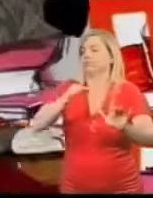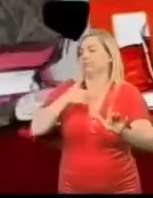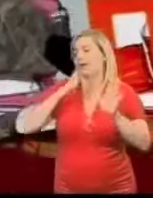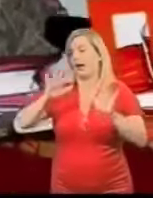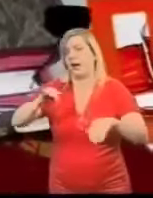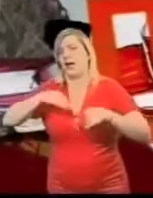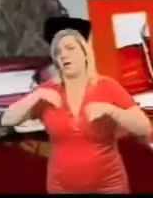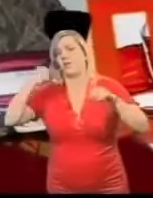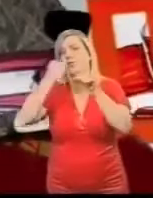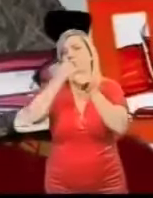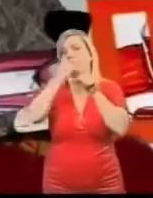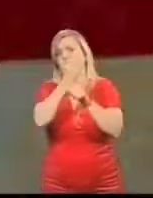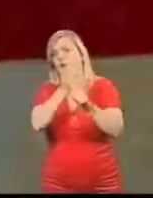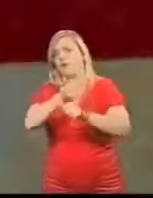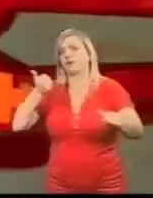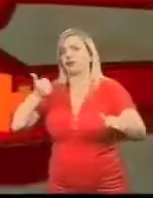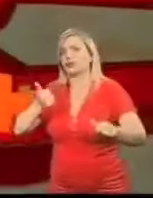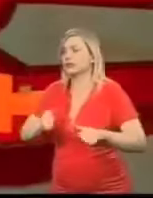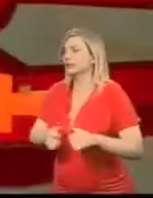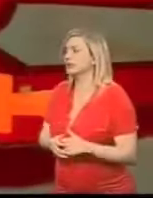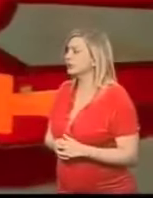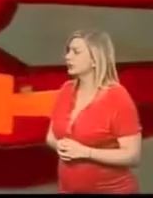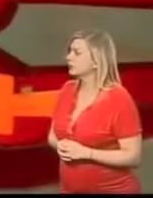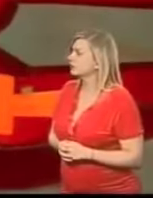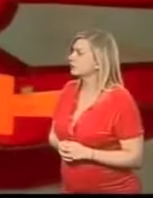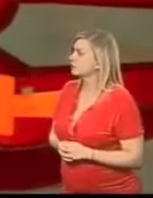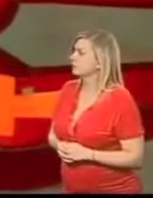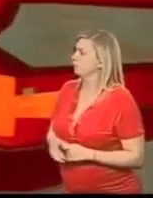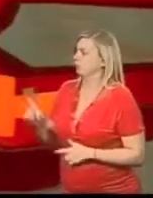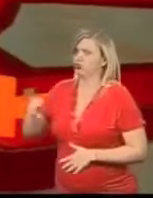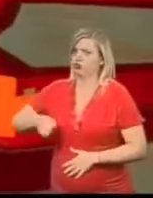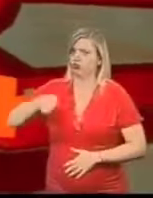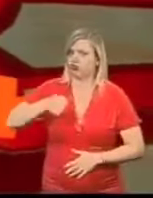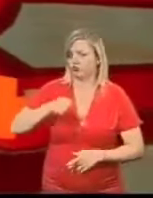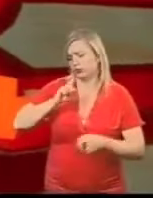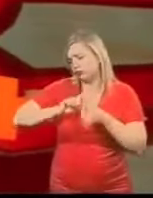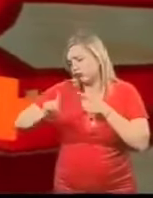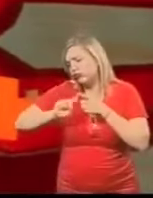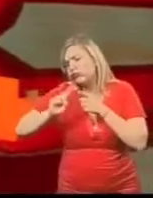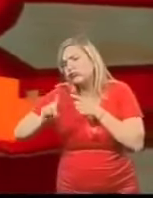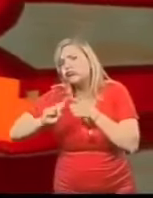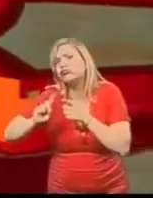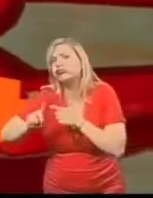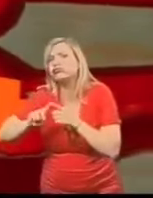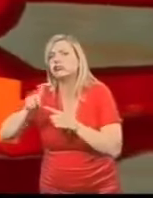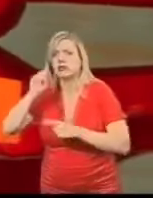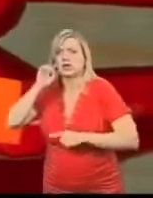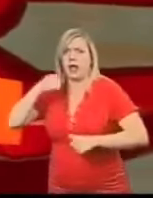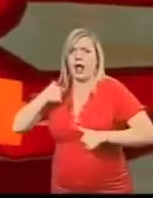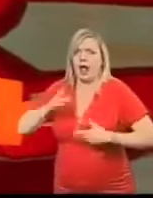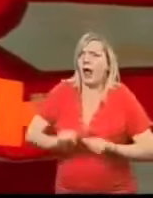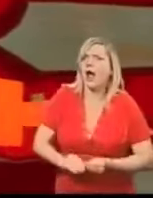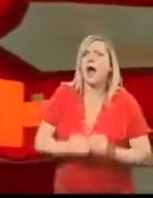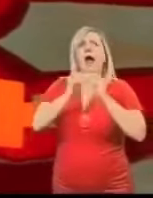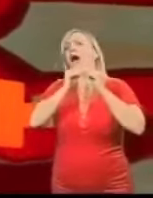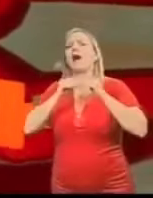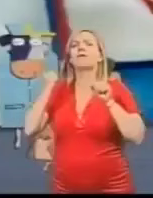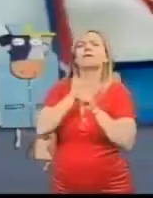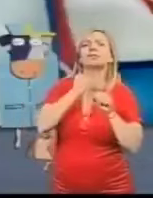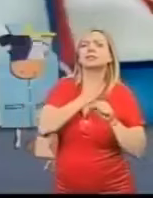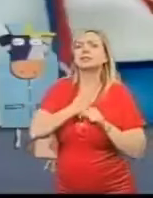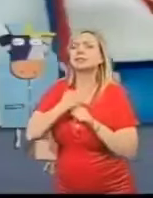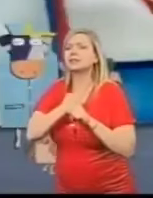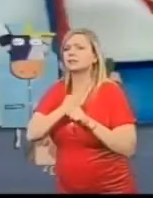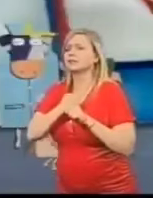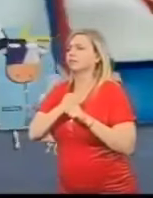Repair the factory This multi-purpose factory repair kit will do the trick I'll bring it with me